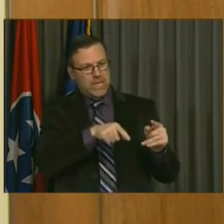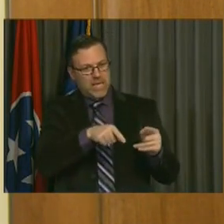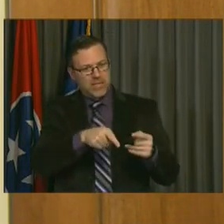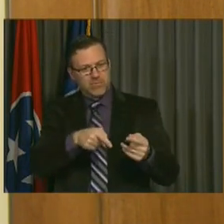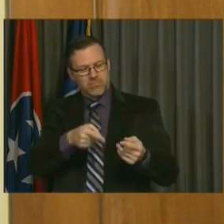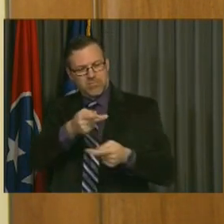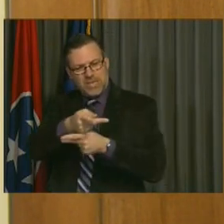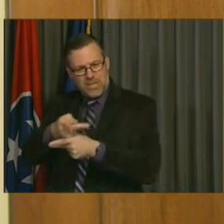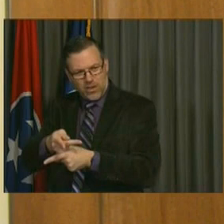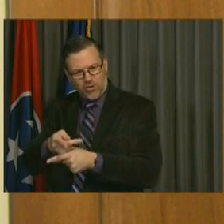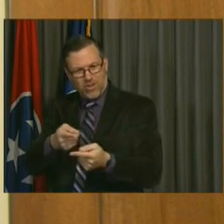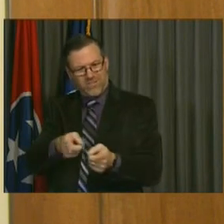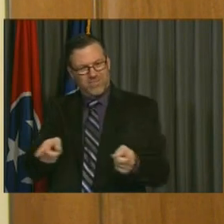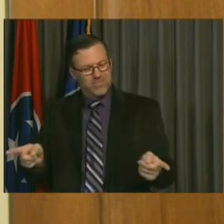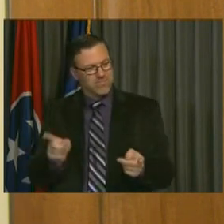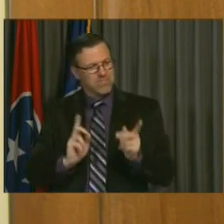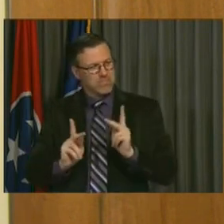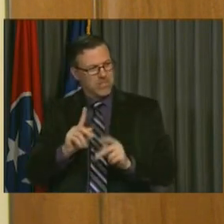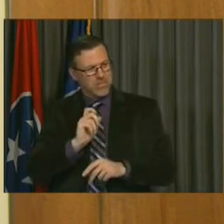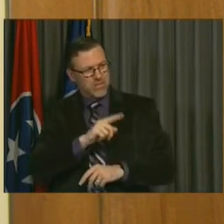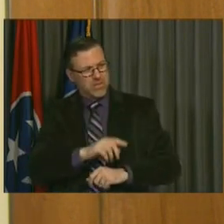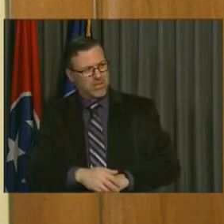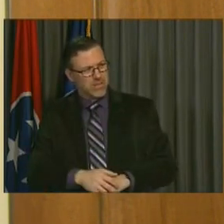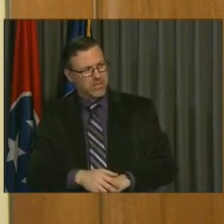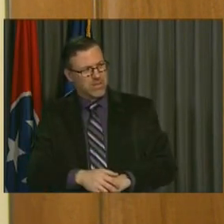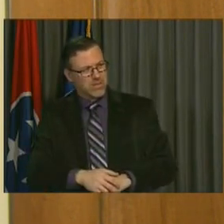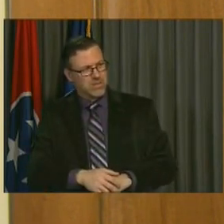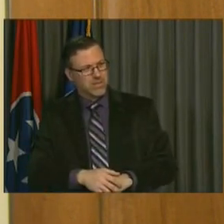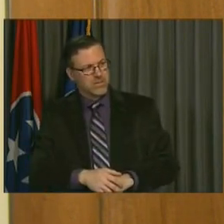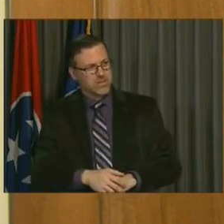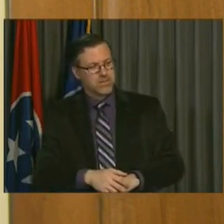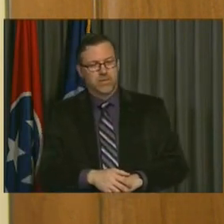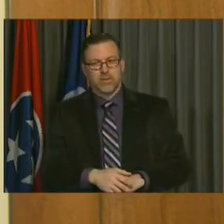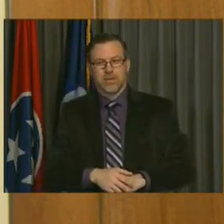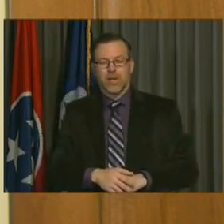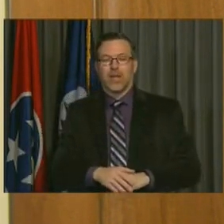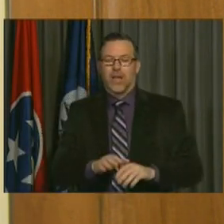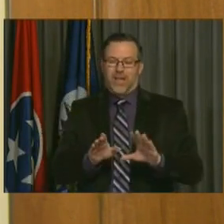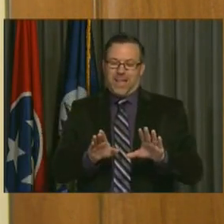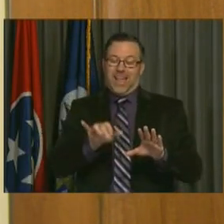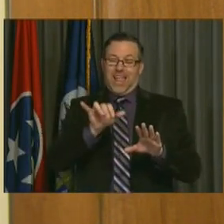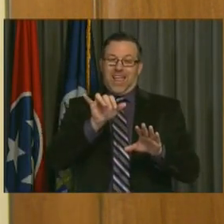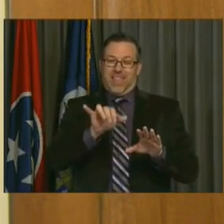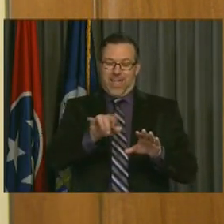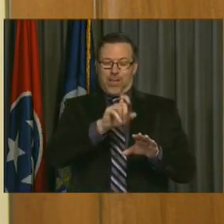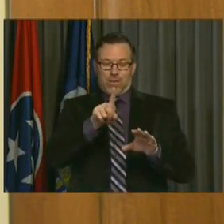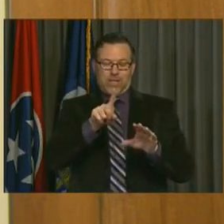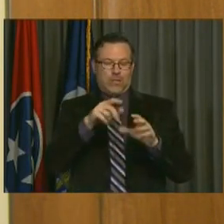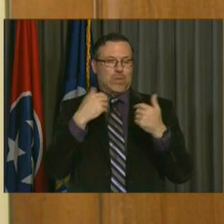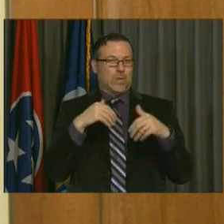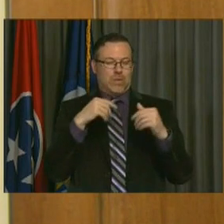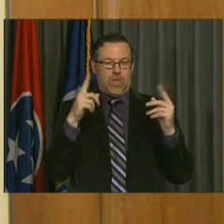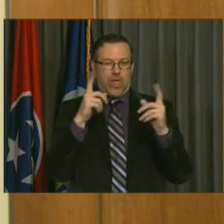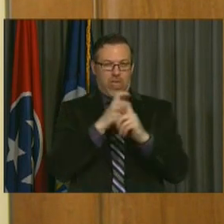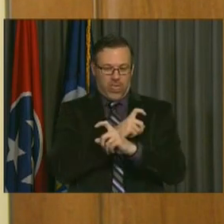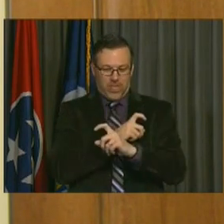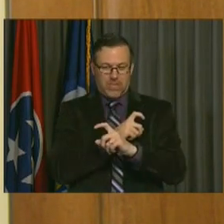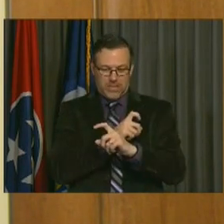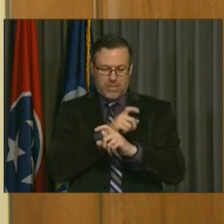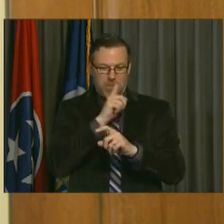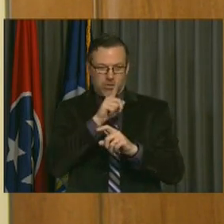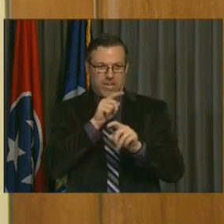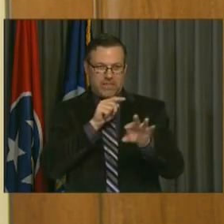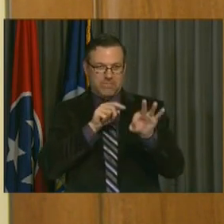that been decided yet? Great. right. So you've got a lot bundled in that question. So let me see if I can take those